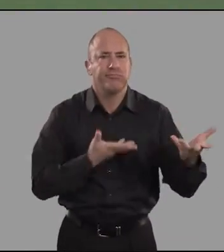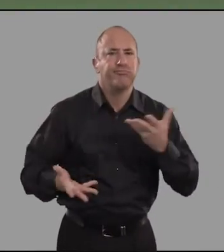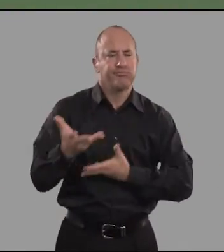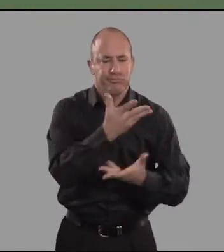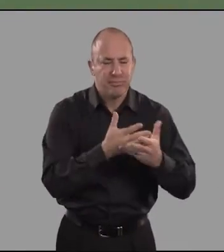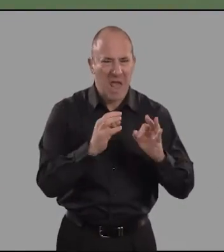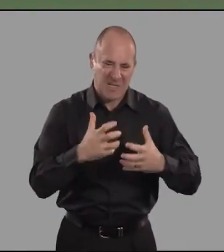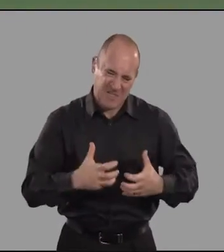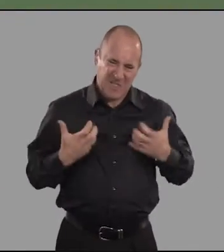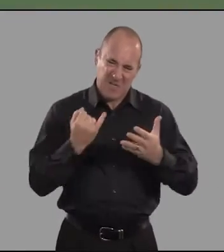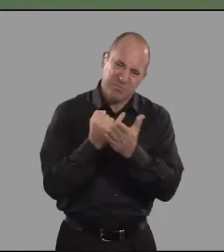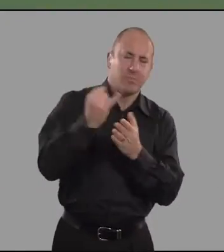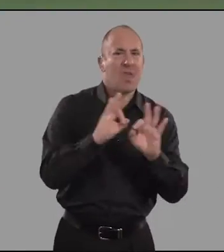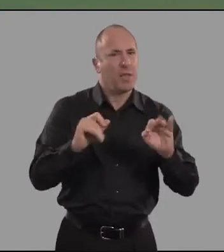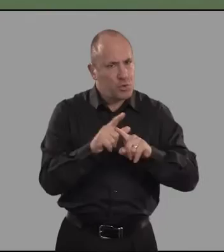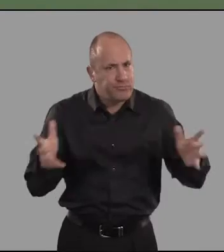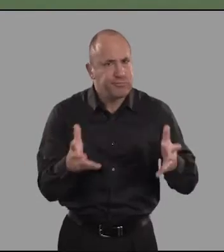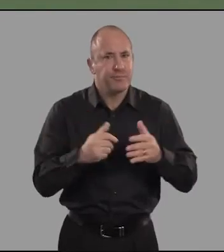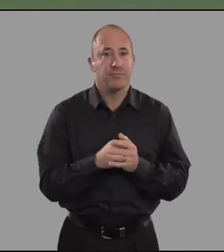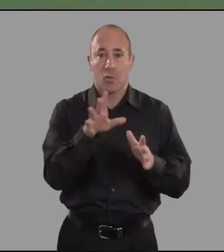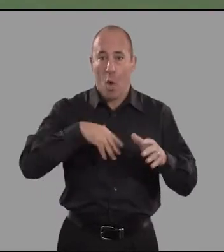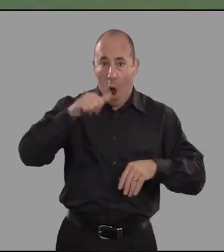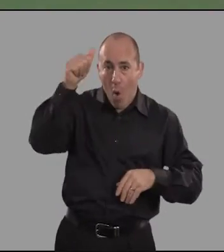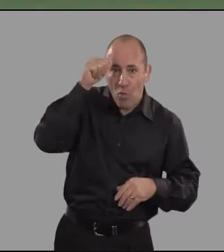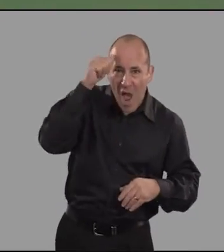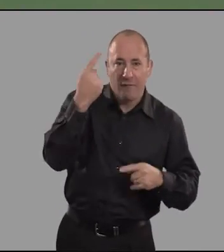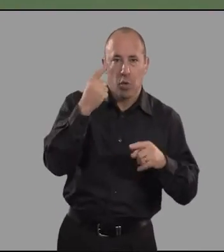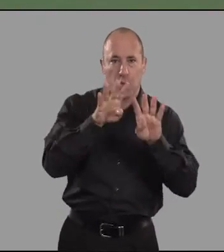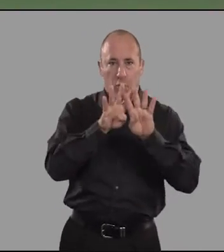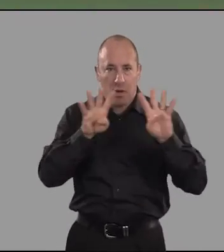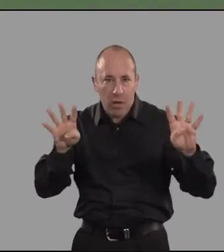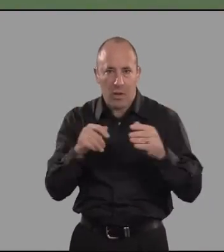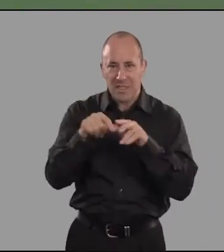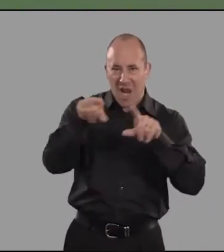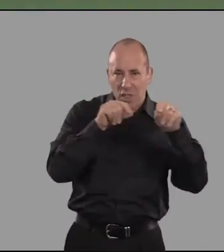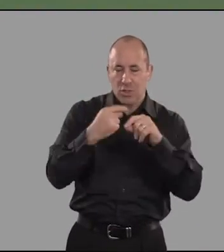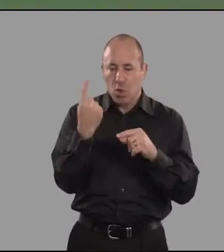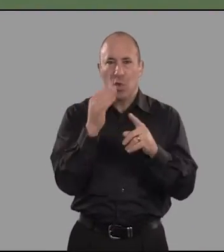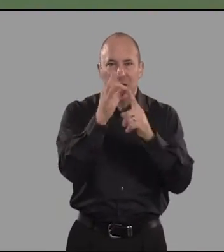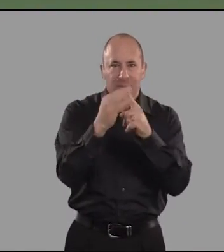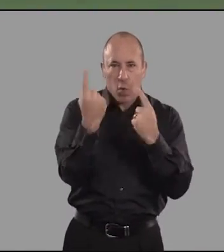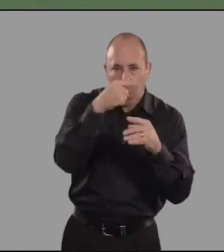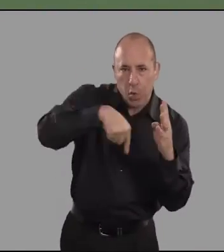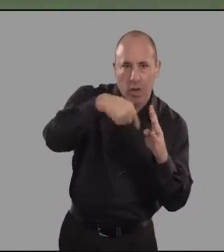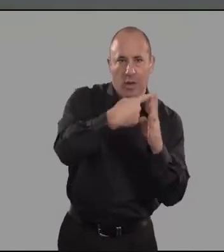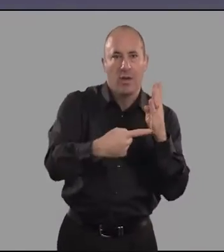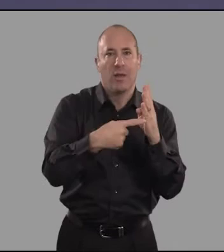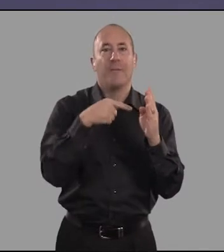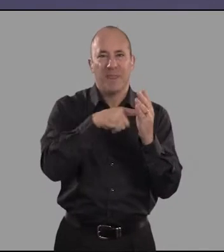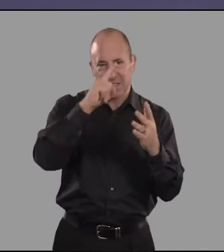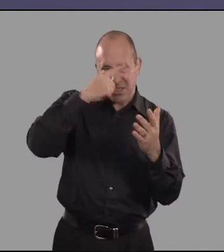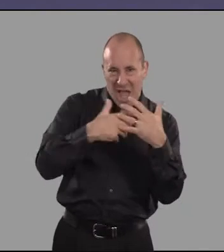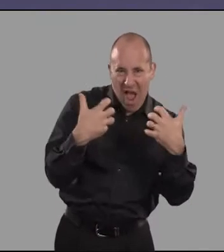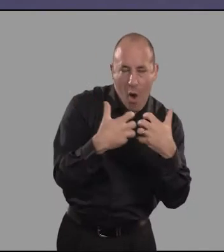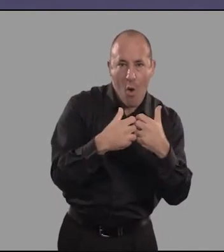to happen without anger or outrage. Awareness of the make-up of boards, selection panels, interview panels, how this